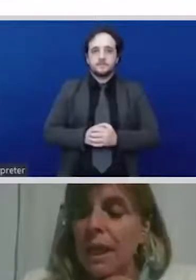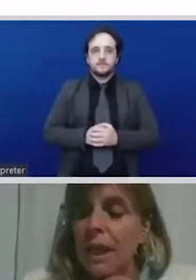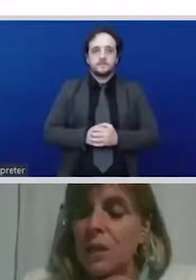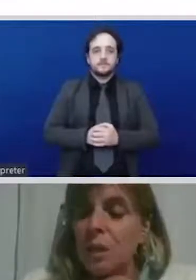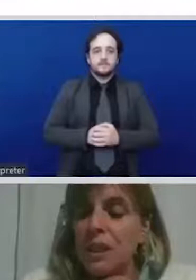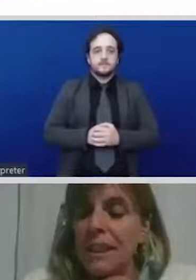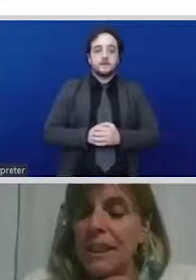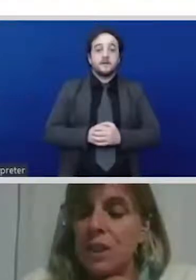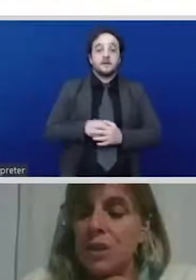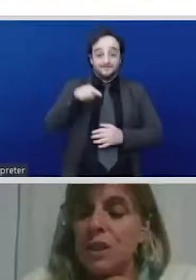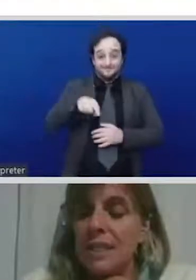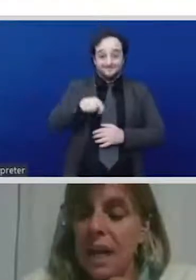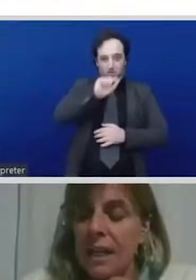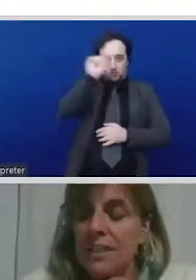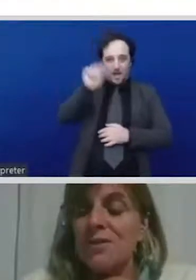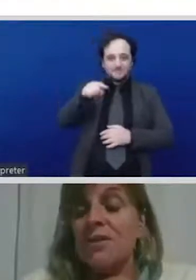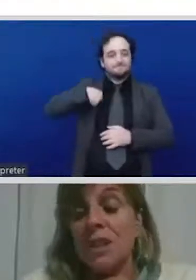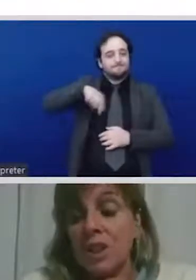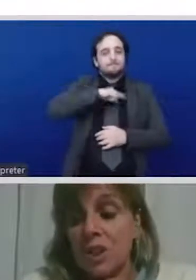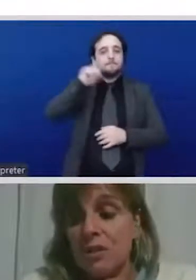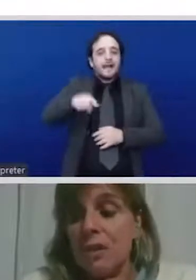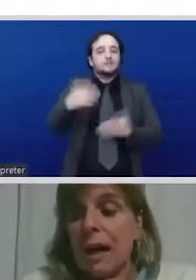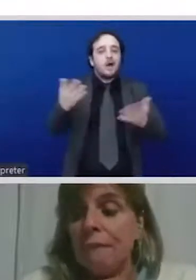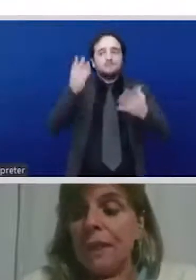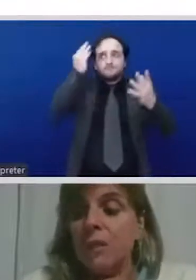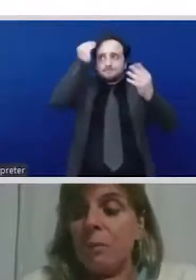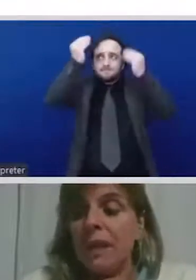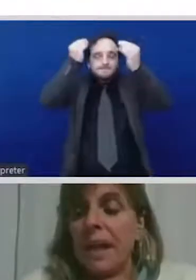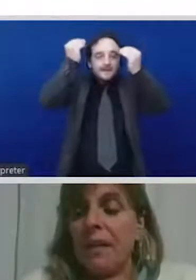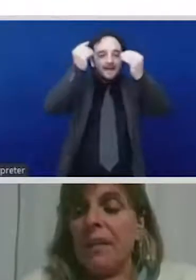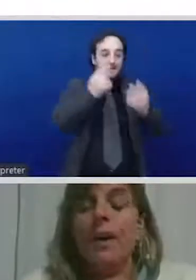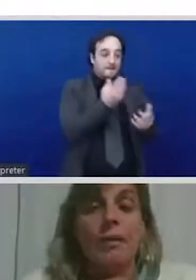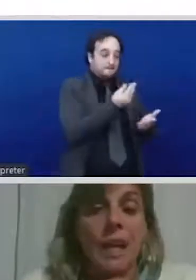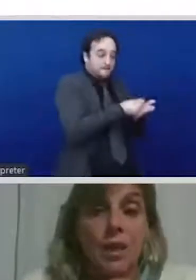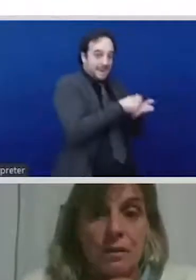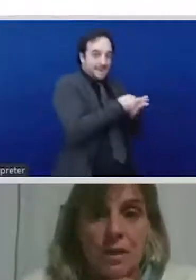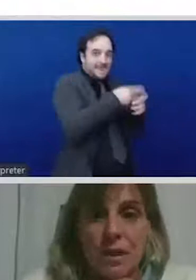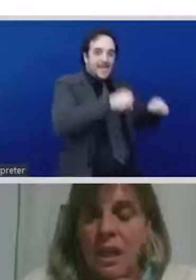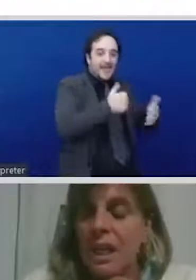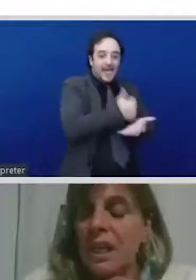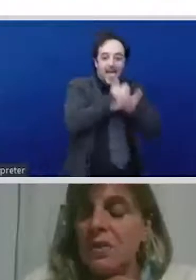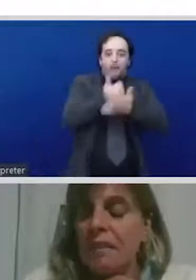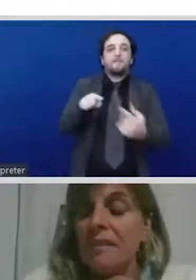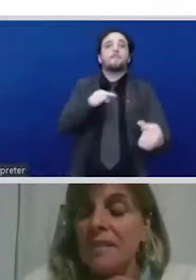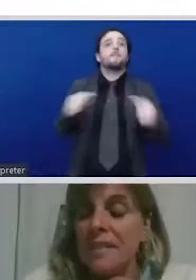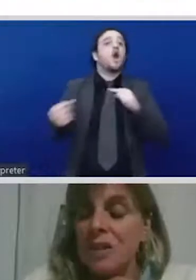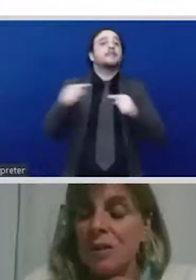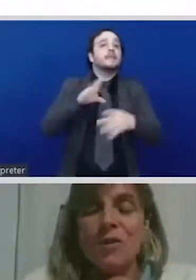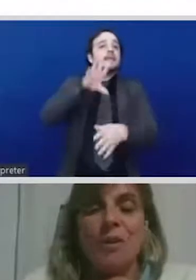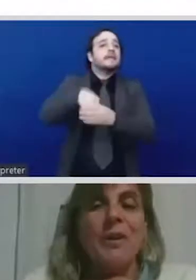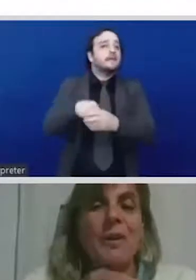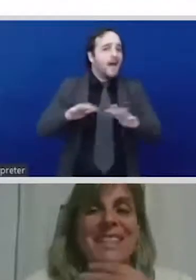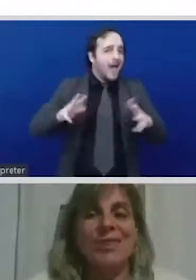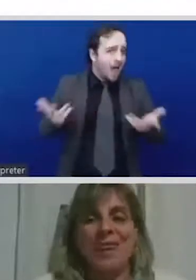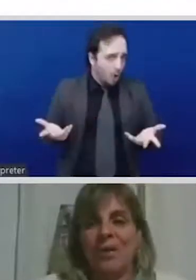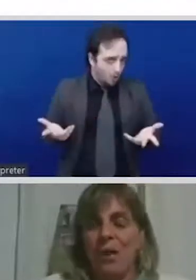exploiting indigenous designs traditions affect women and their creations so I think this is also a very